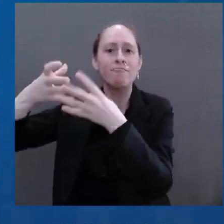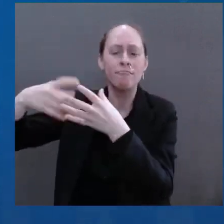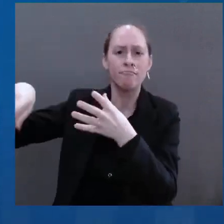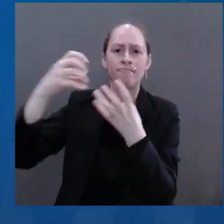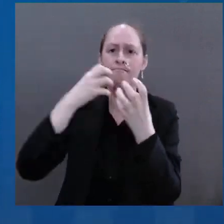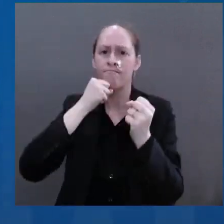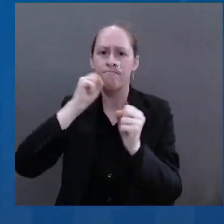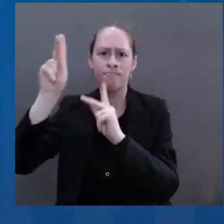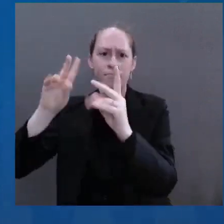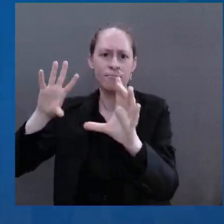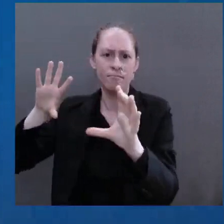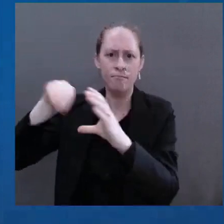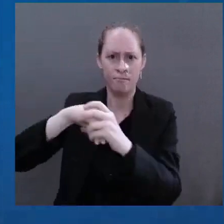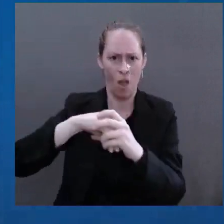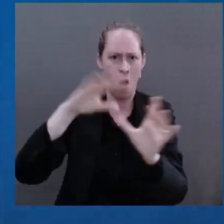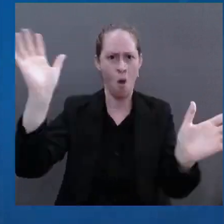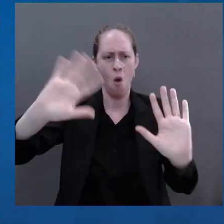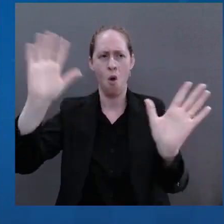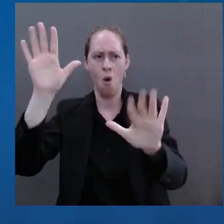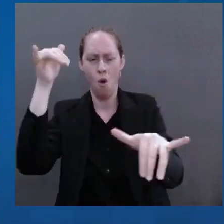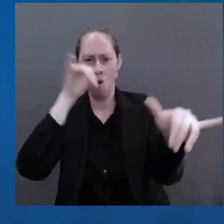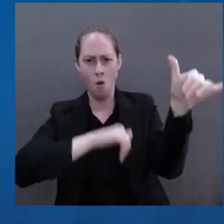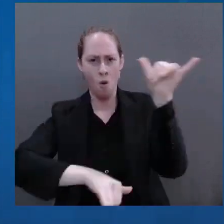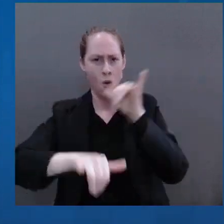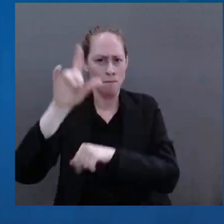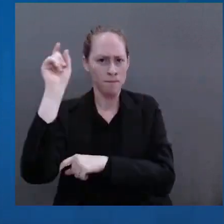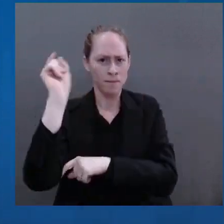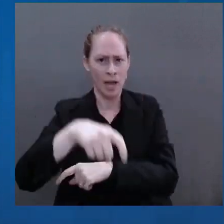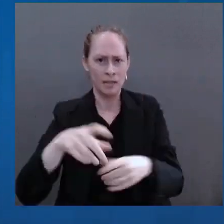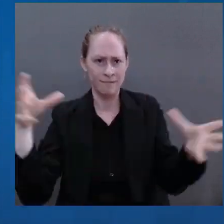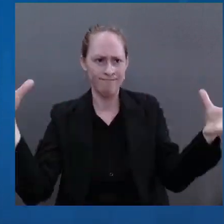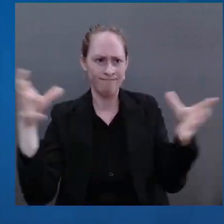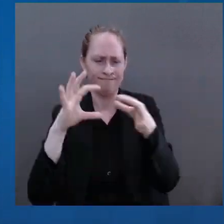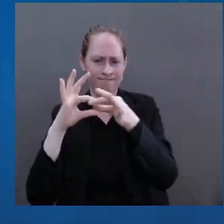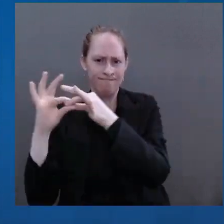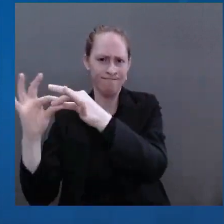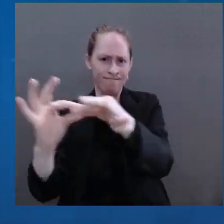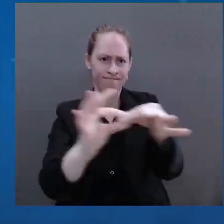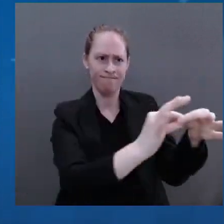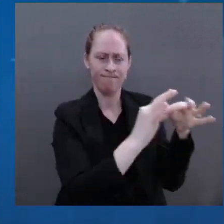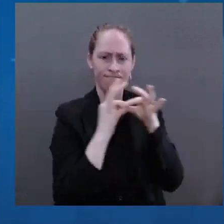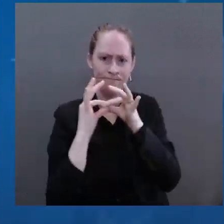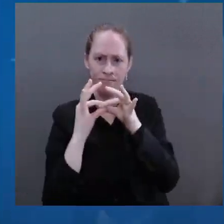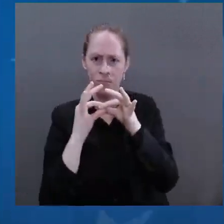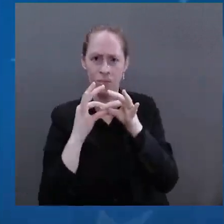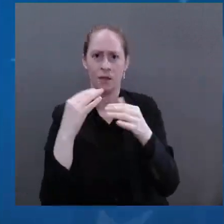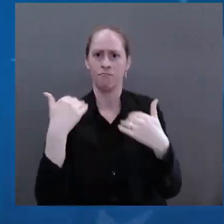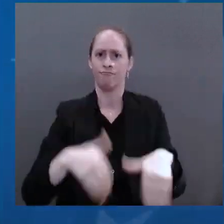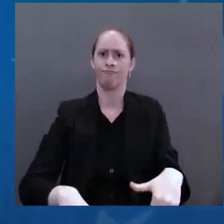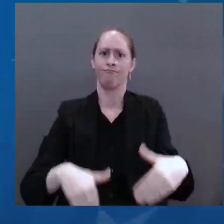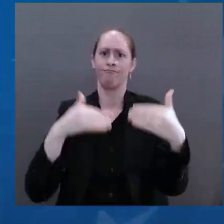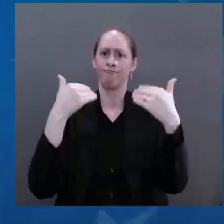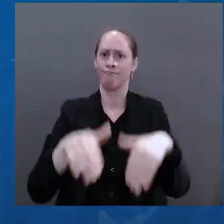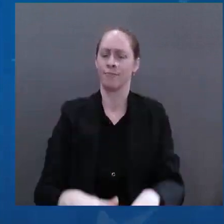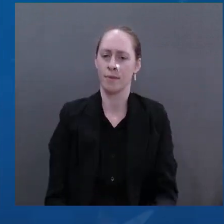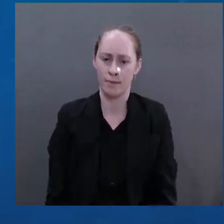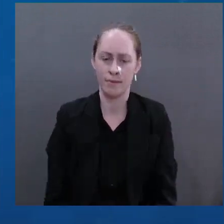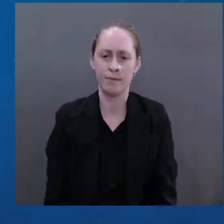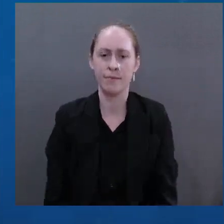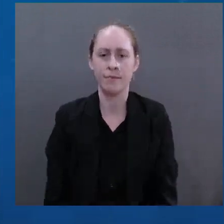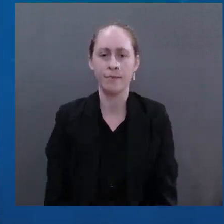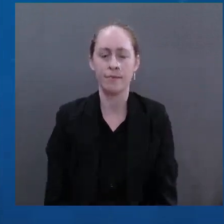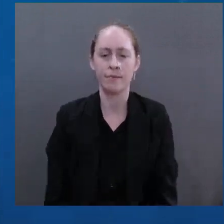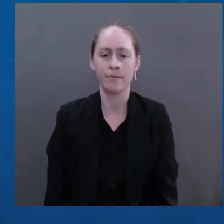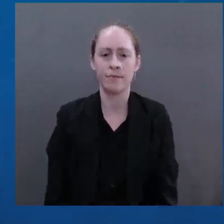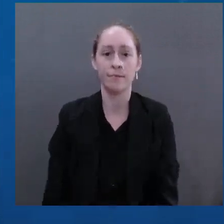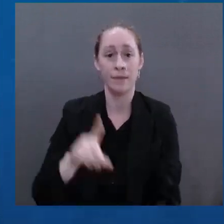actions in Ukraine that are reminding us of democracy's blessing. It's our own country, his own country, the